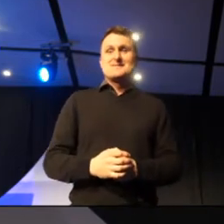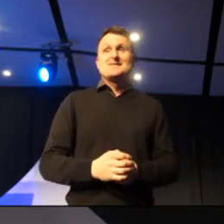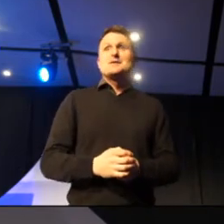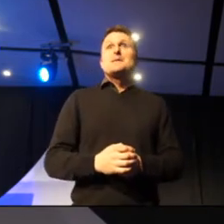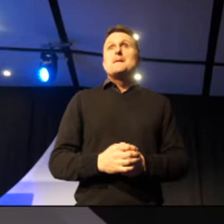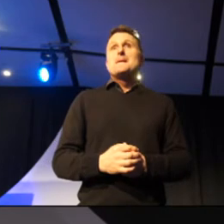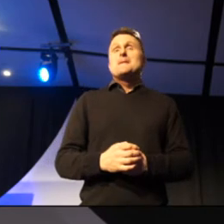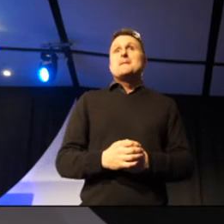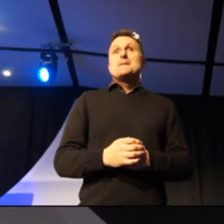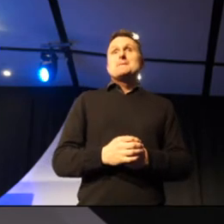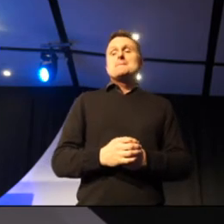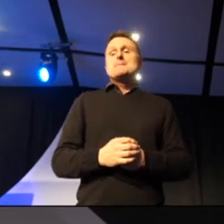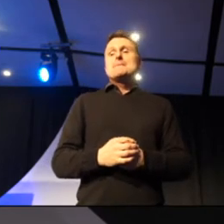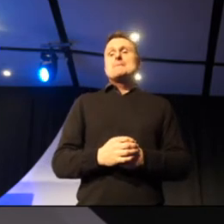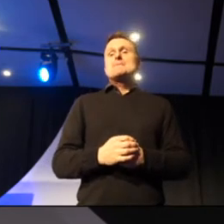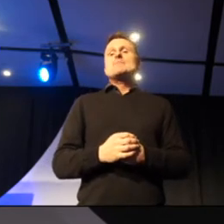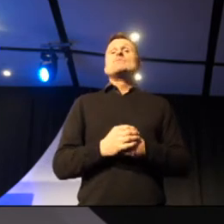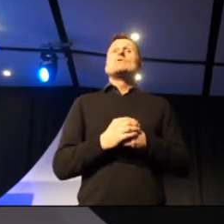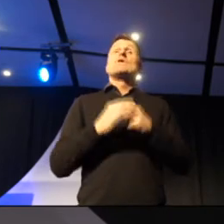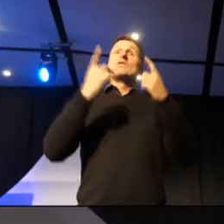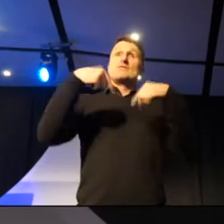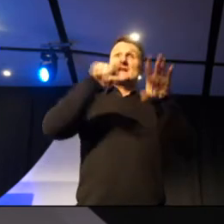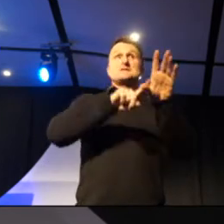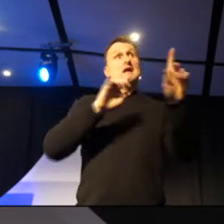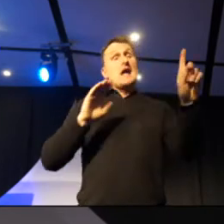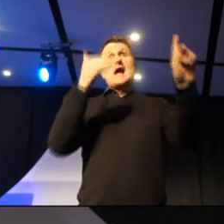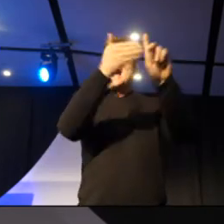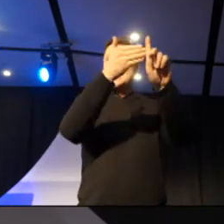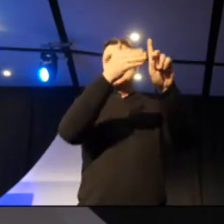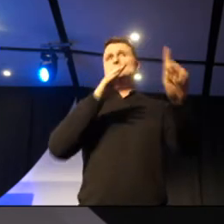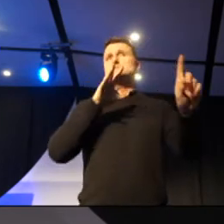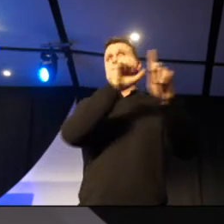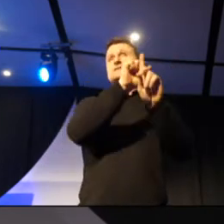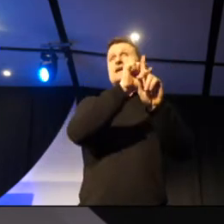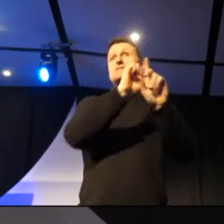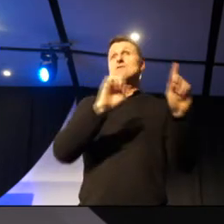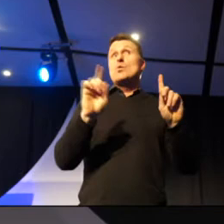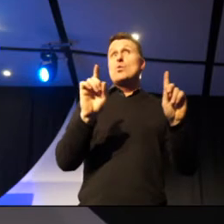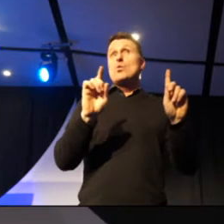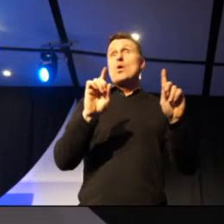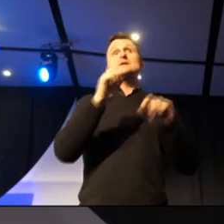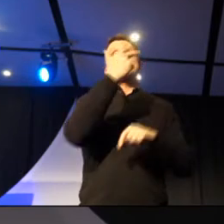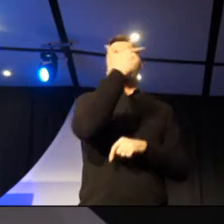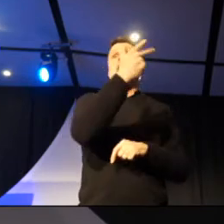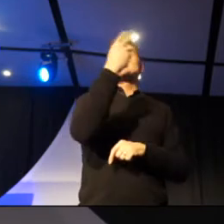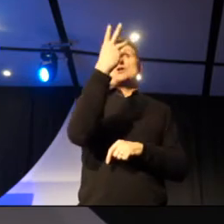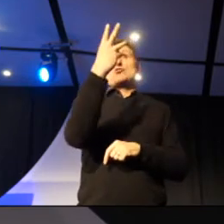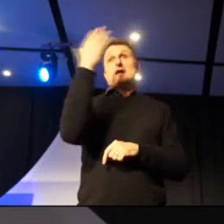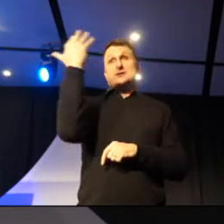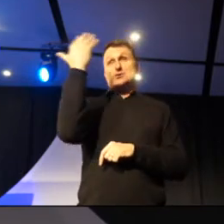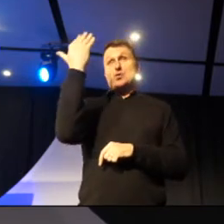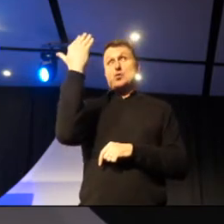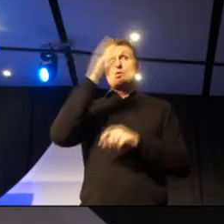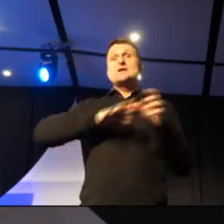the headsets, everything. So, this year, we're aiming, at the end of the year, to reach, on here, 83 schools in Auckland.